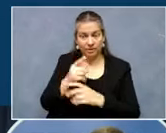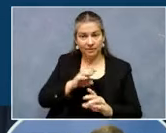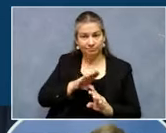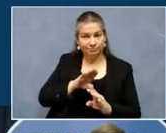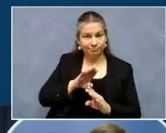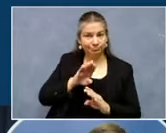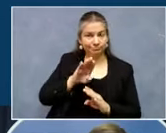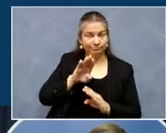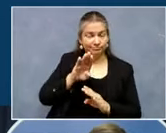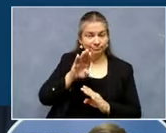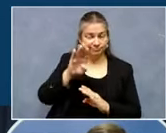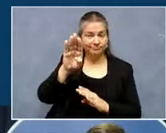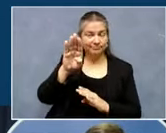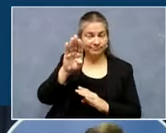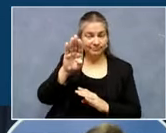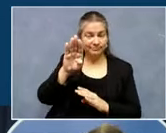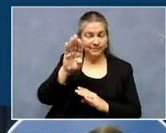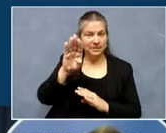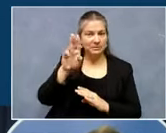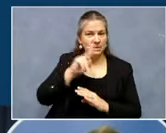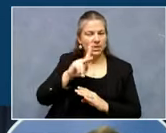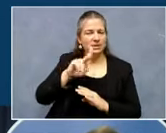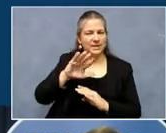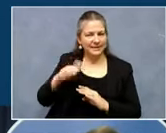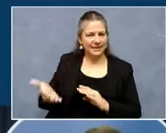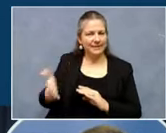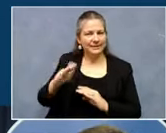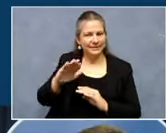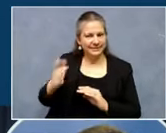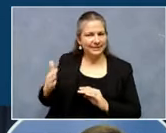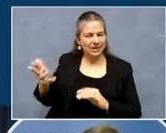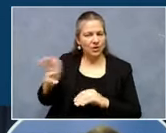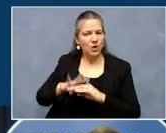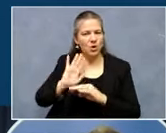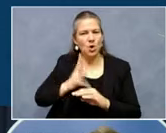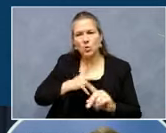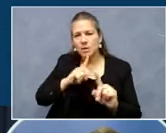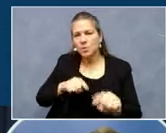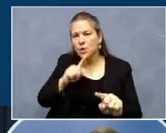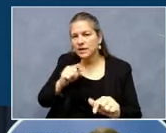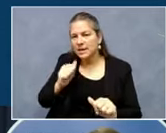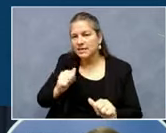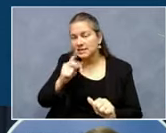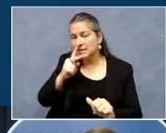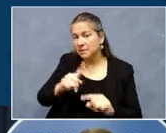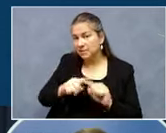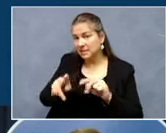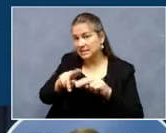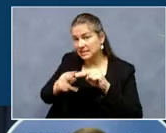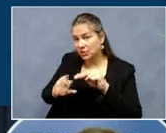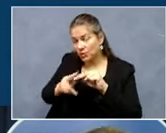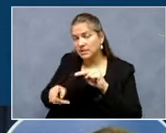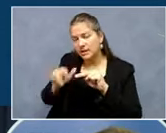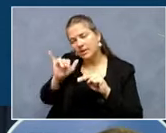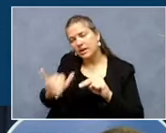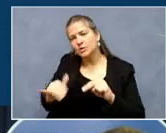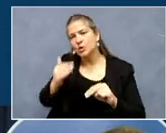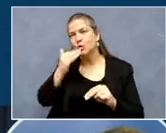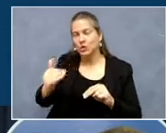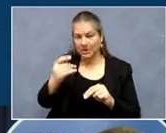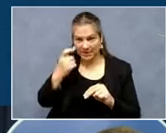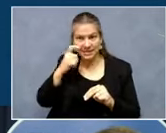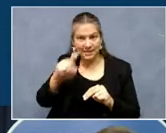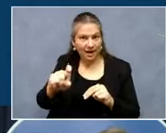significant loss of life that we're still seeing on our reports. But the decrease is a very good sign. Once again, it's the